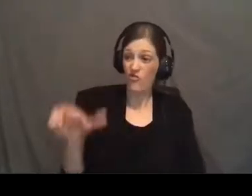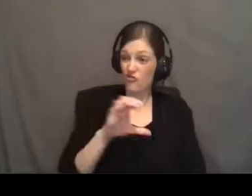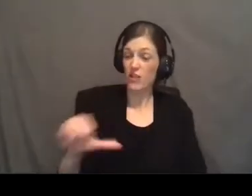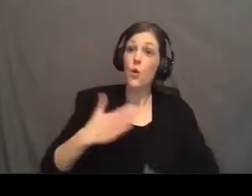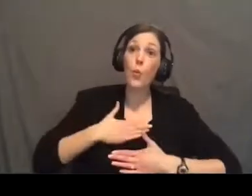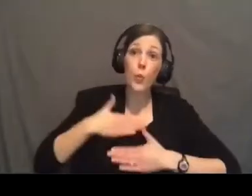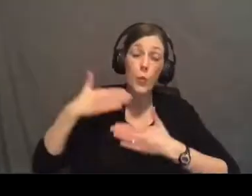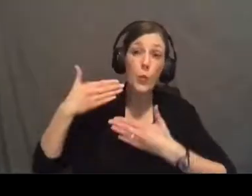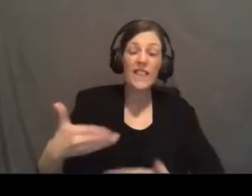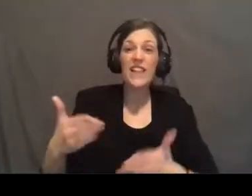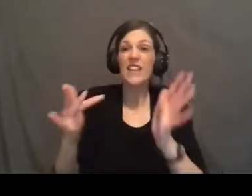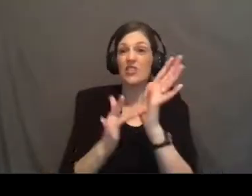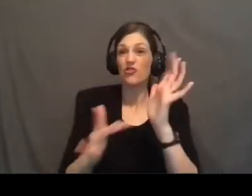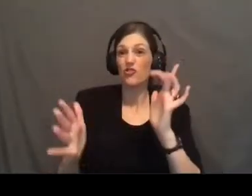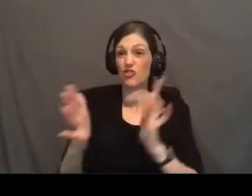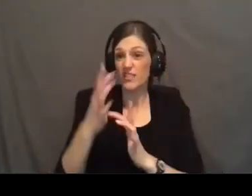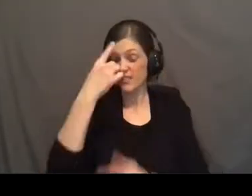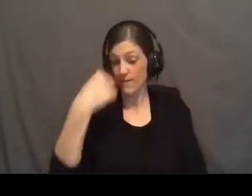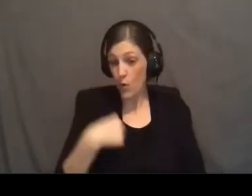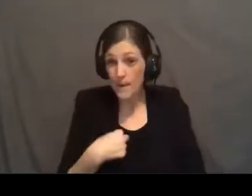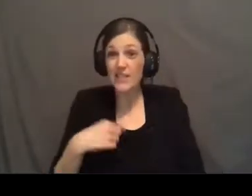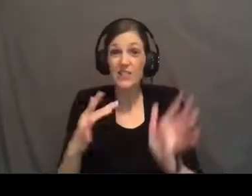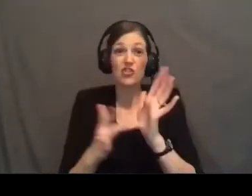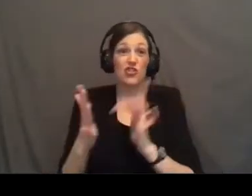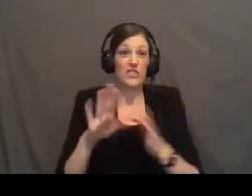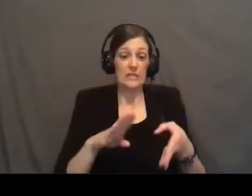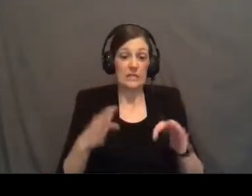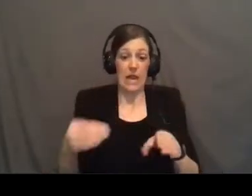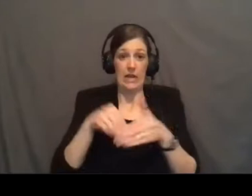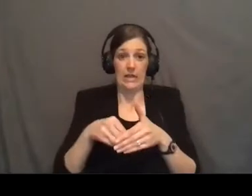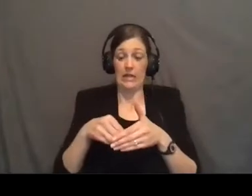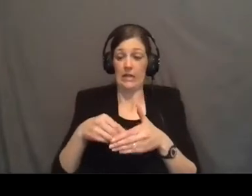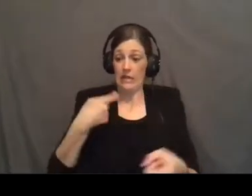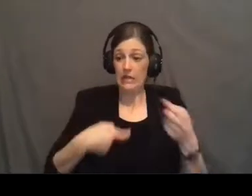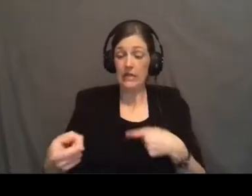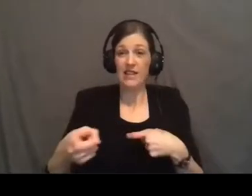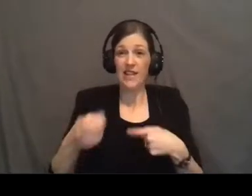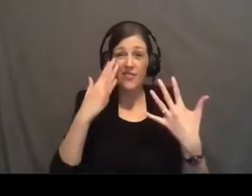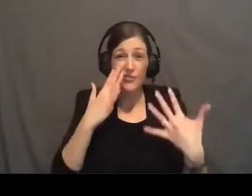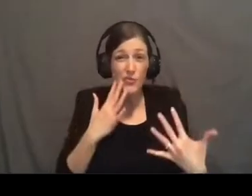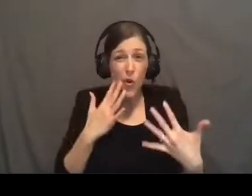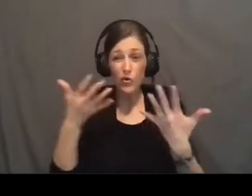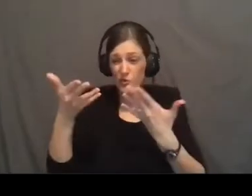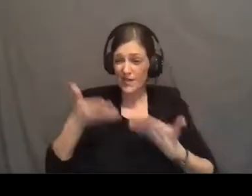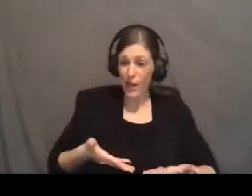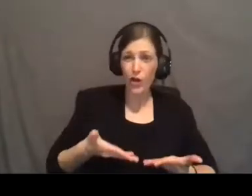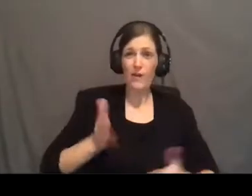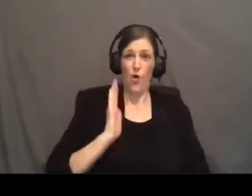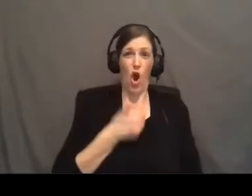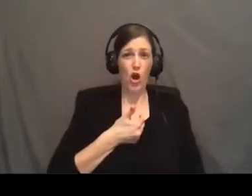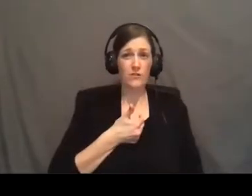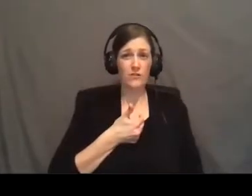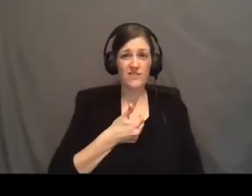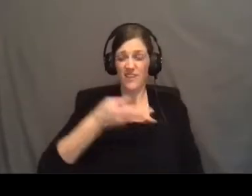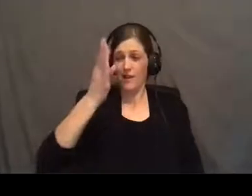Jesus for me Jesus died in my place the sorrows that he carried were our sorrows and God